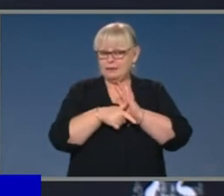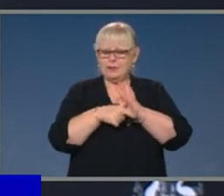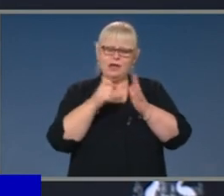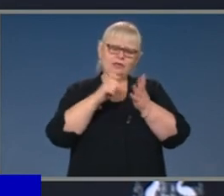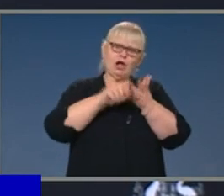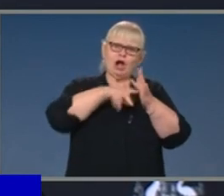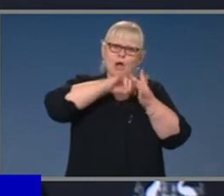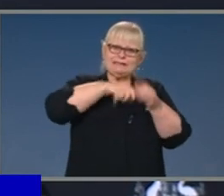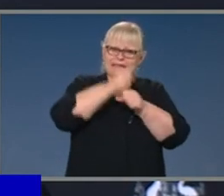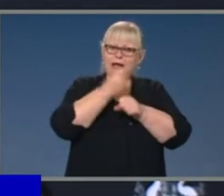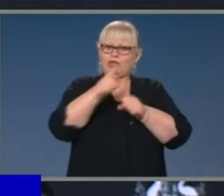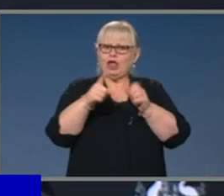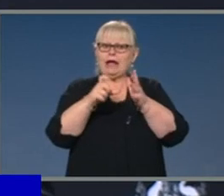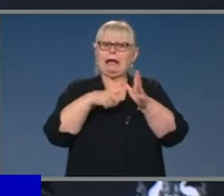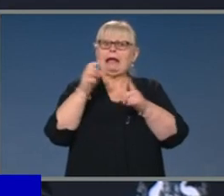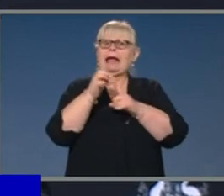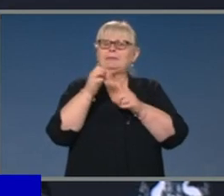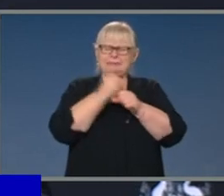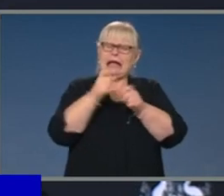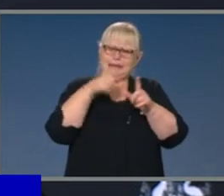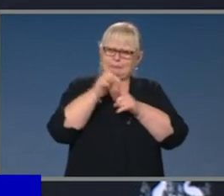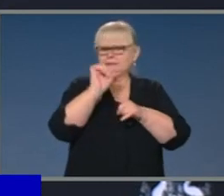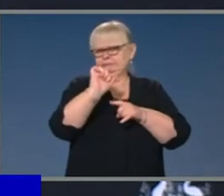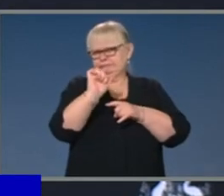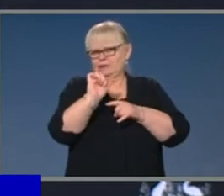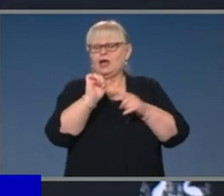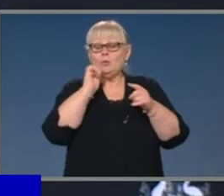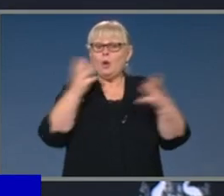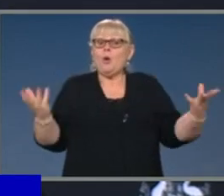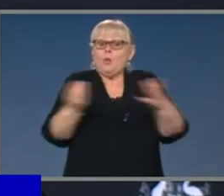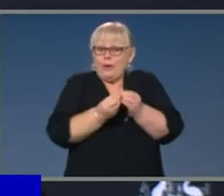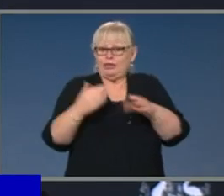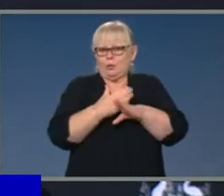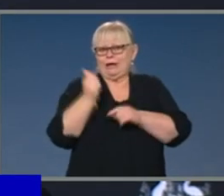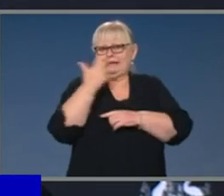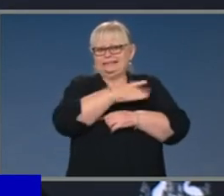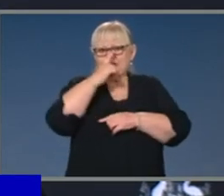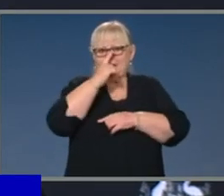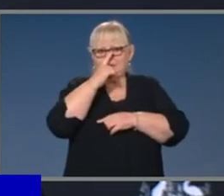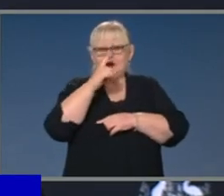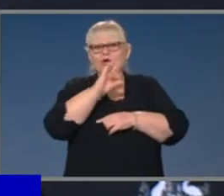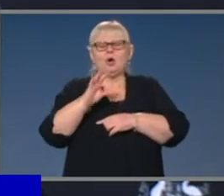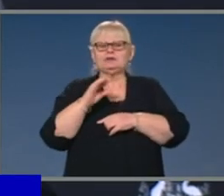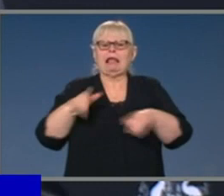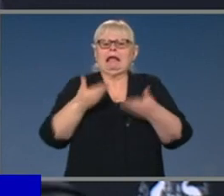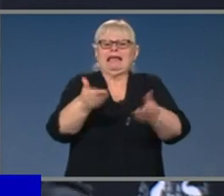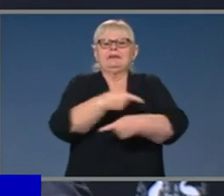targets will have been set with Indigenous Australians, not for Indigenous Australians, which is a significant change.